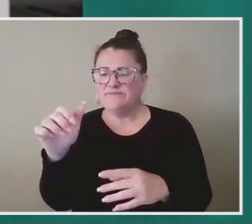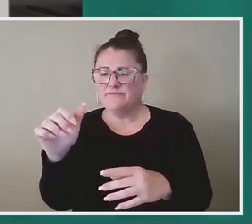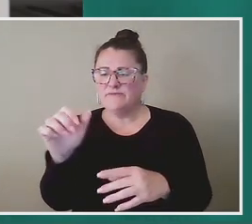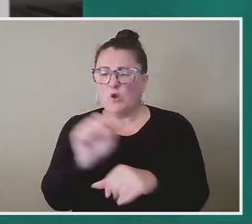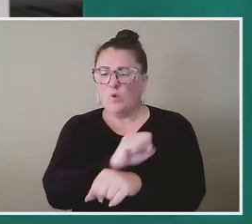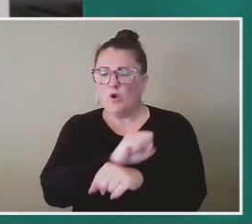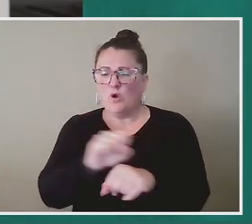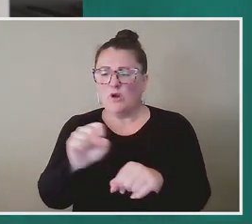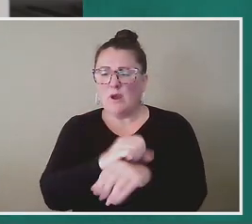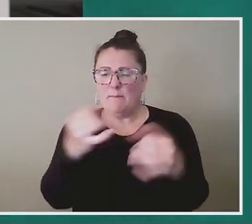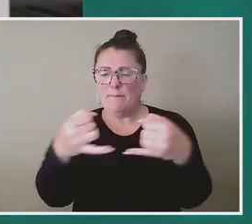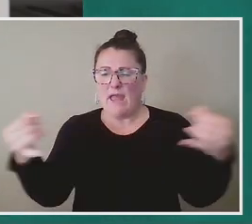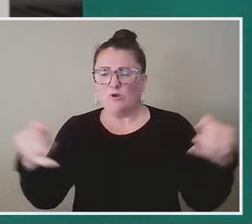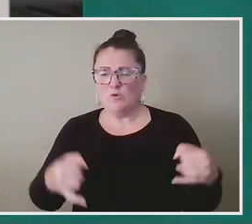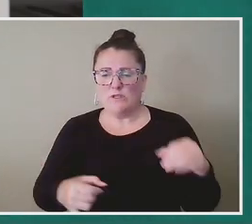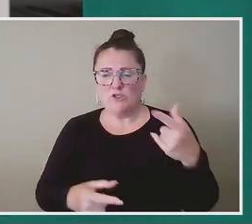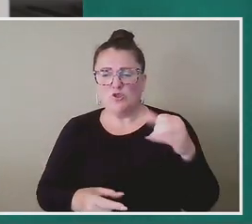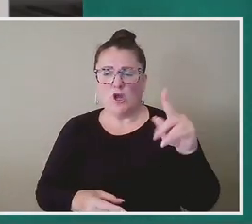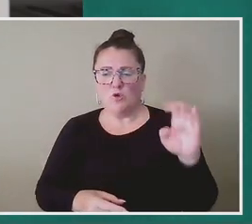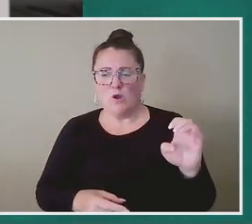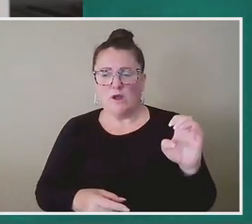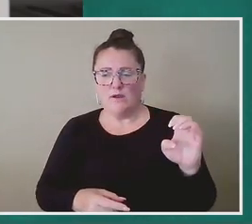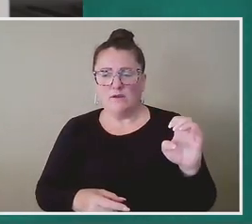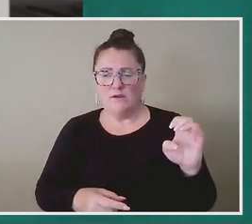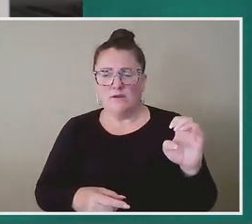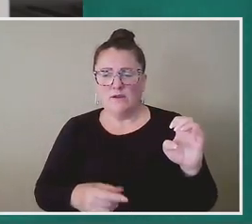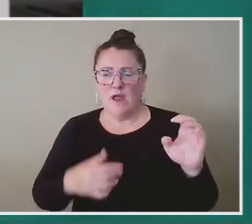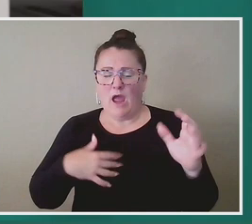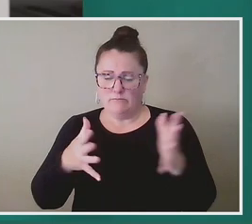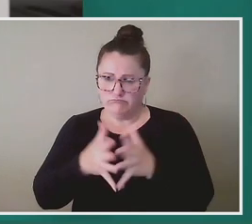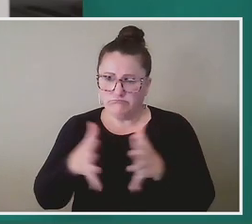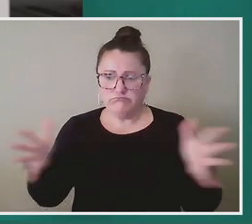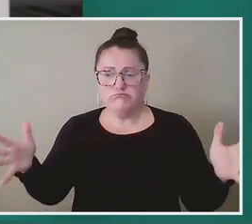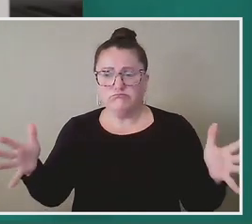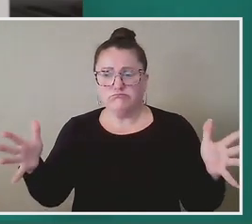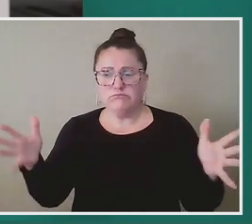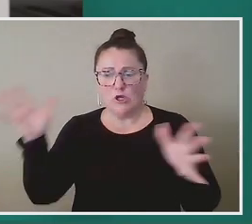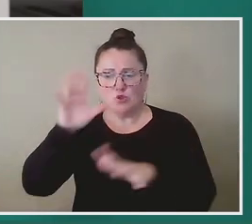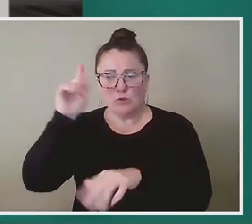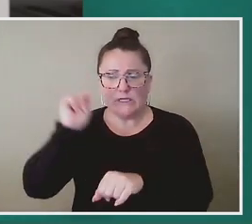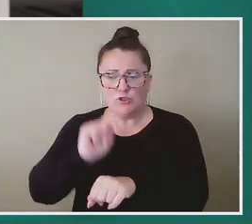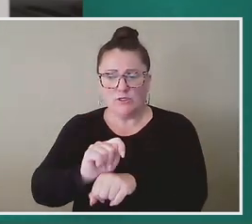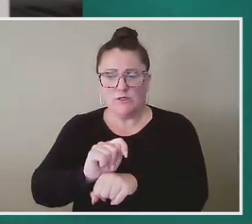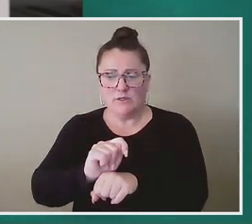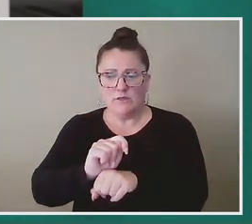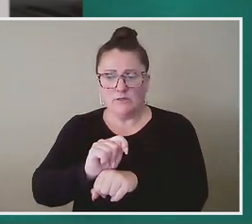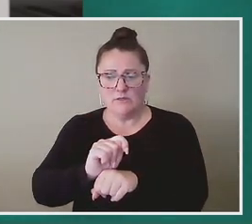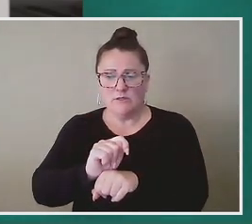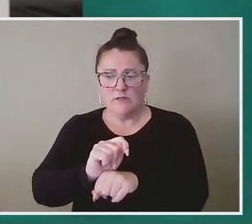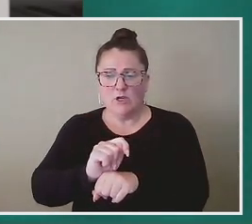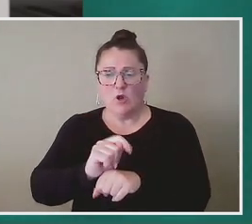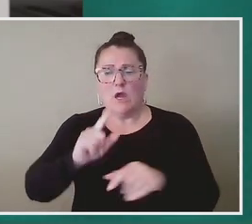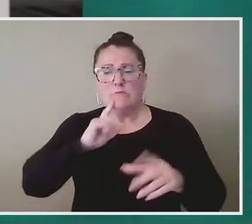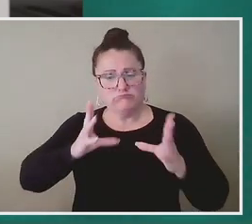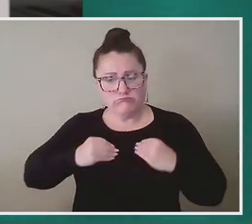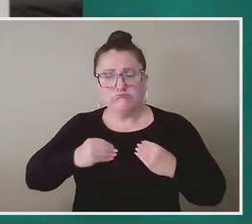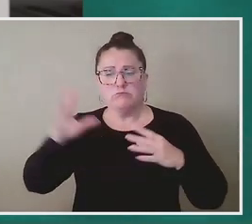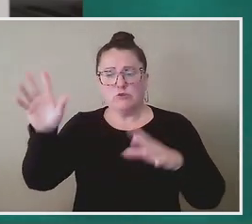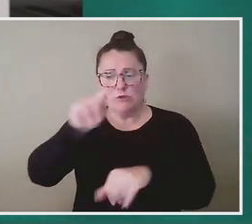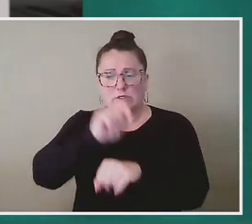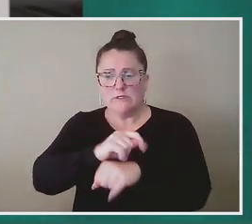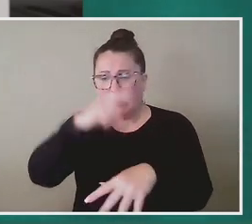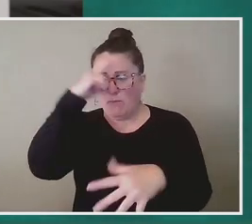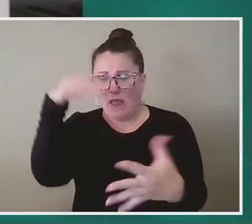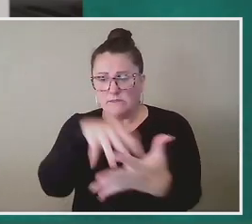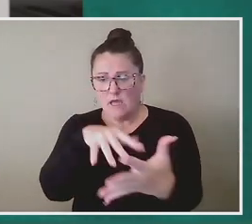genre, and very much part of the tradition, I think, or take on the tradition of Black studies and